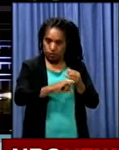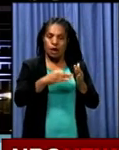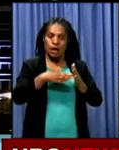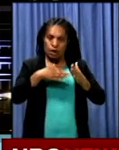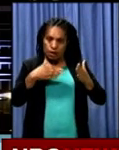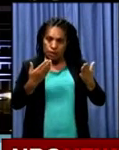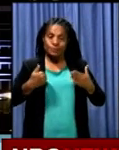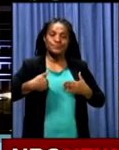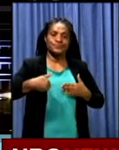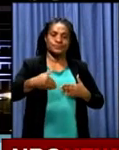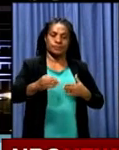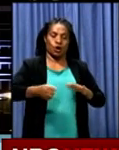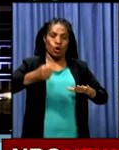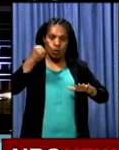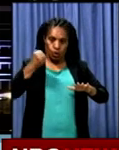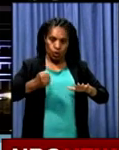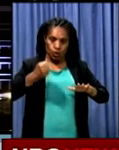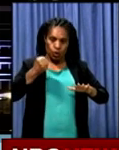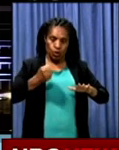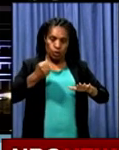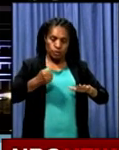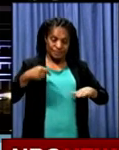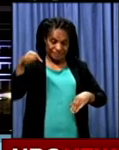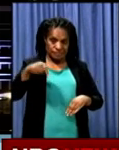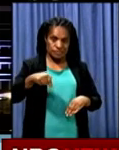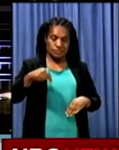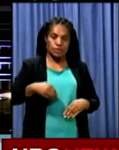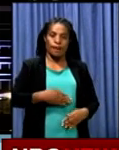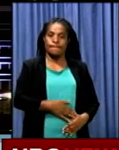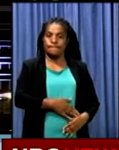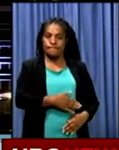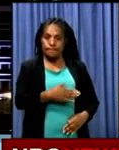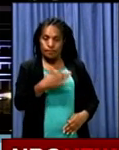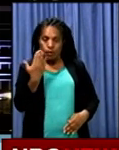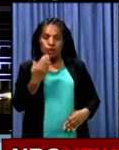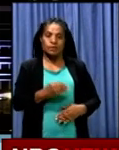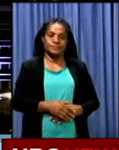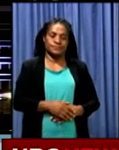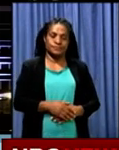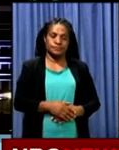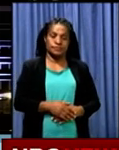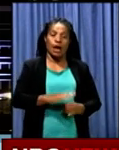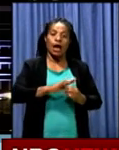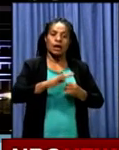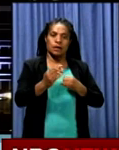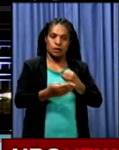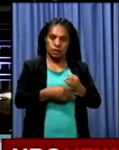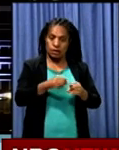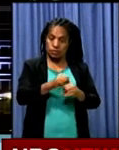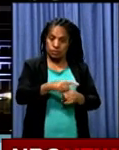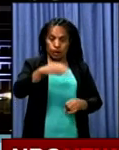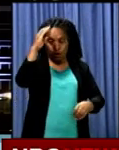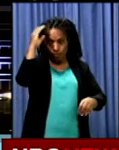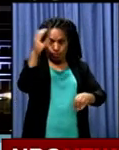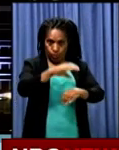Committal Court this morning following their arrests last week. Mr. Samuel and Mr. Herra are charged with